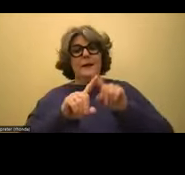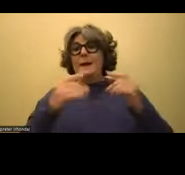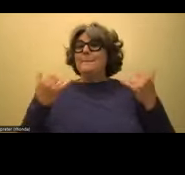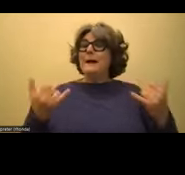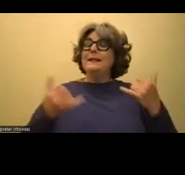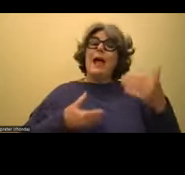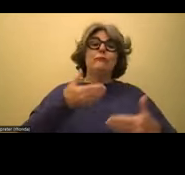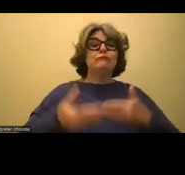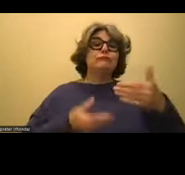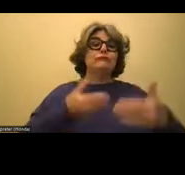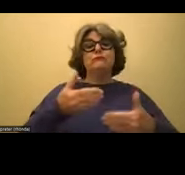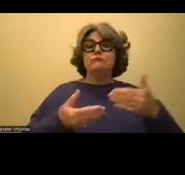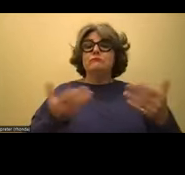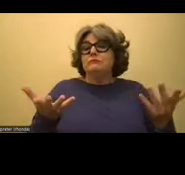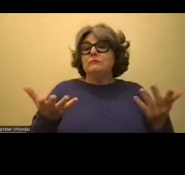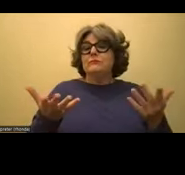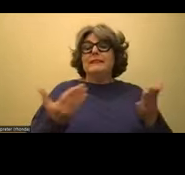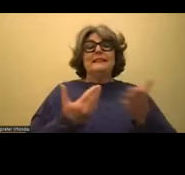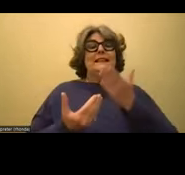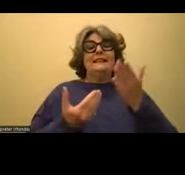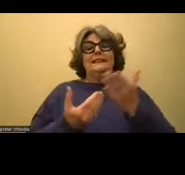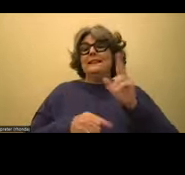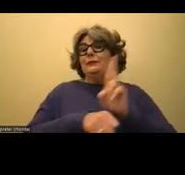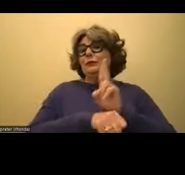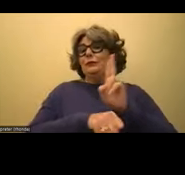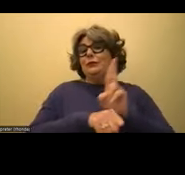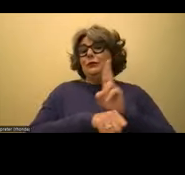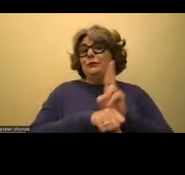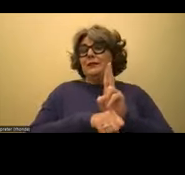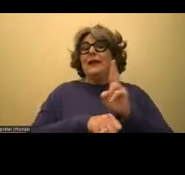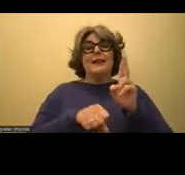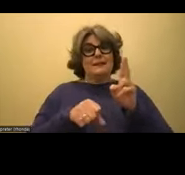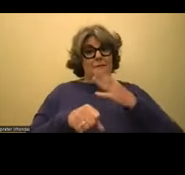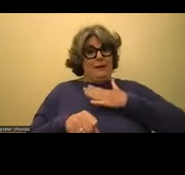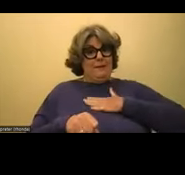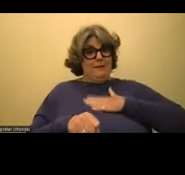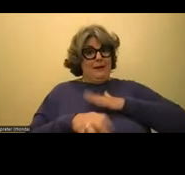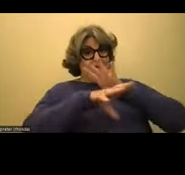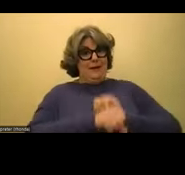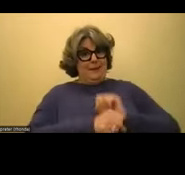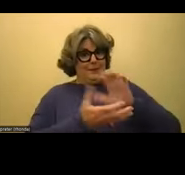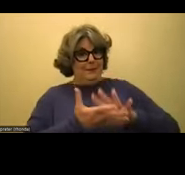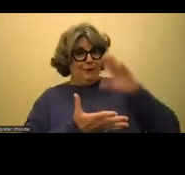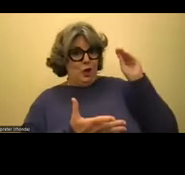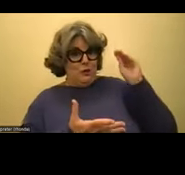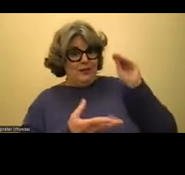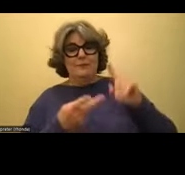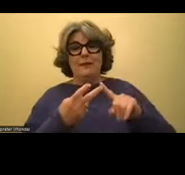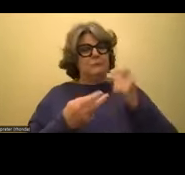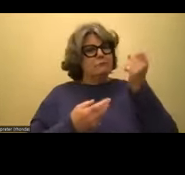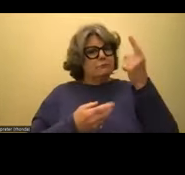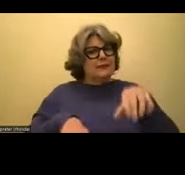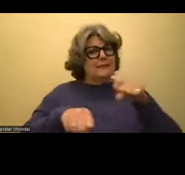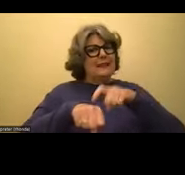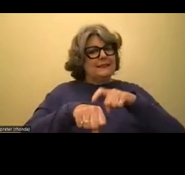I find it's so easy because it's just the way I learn. And it does take time. Like